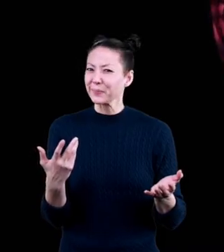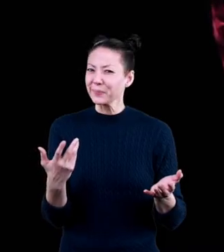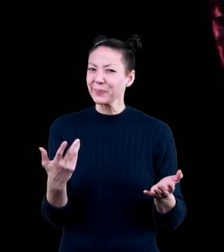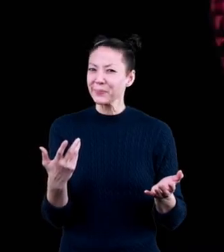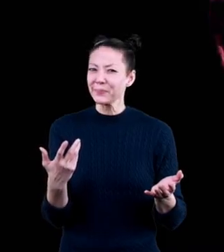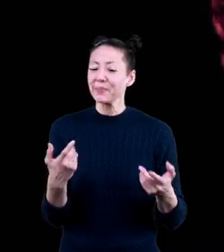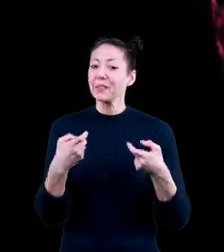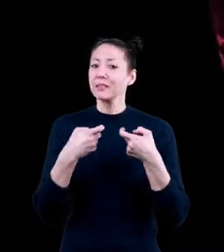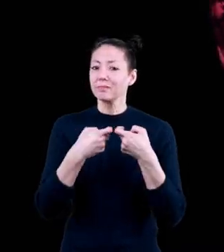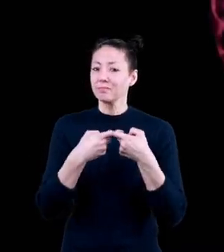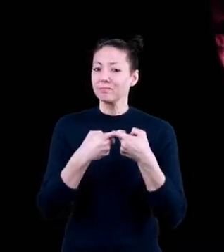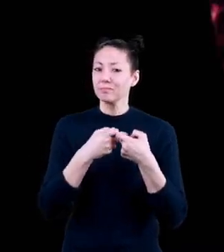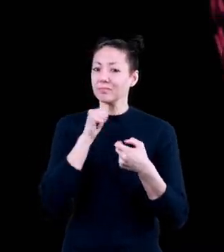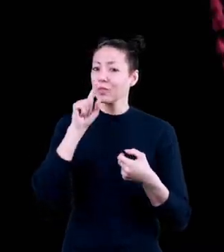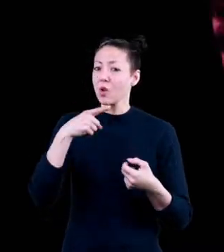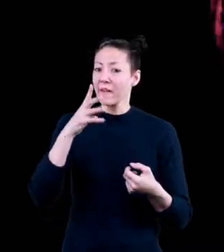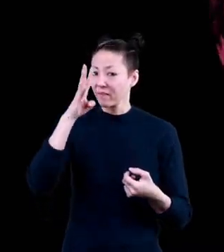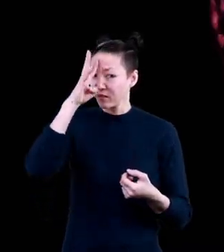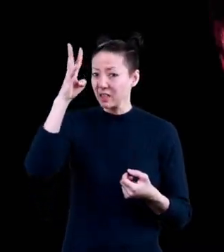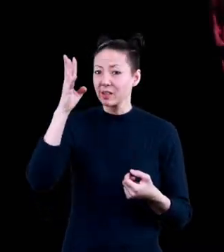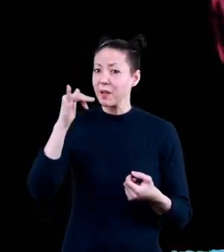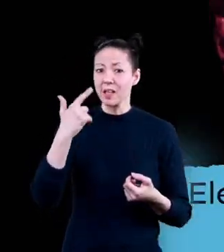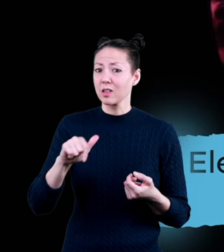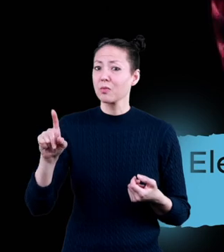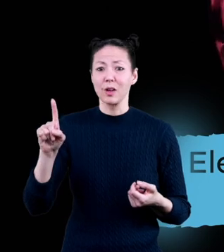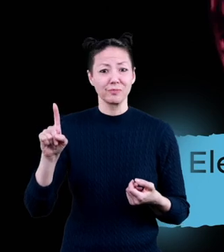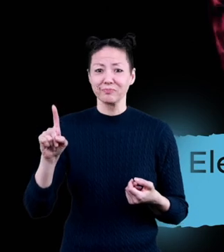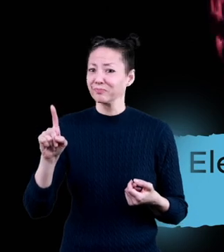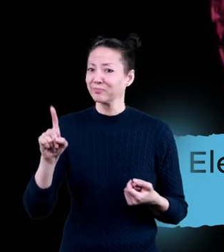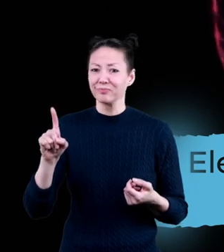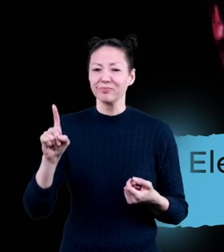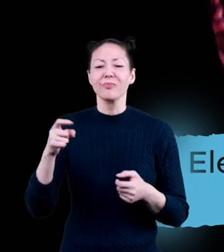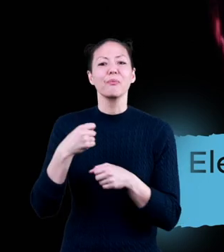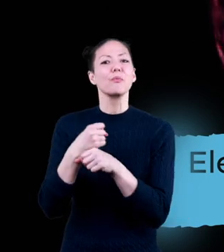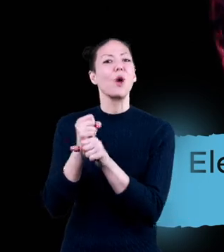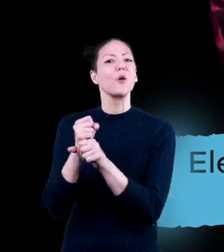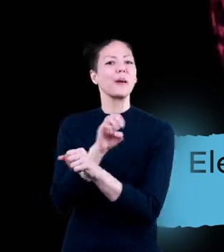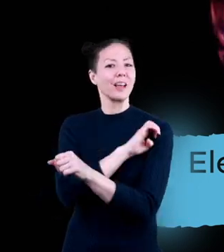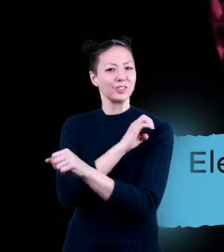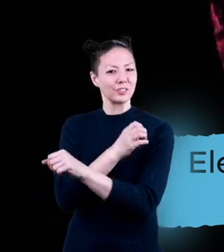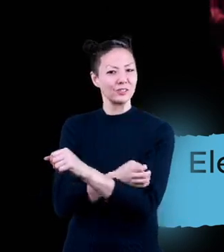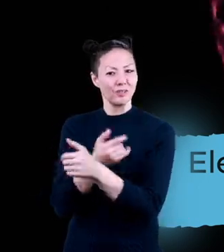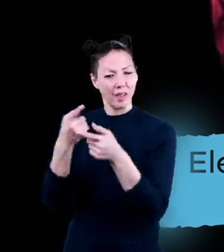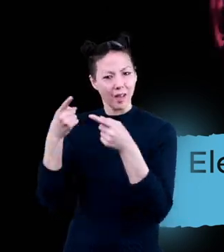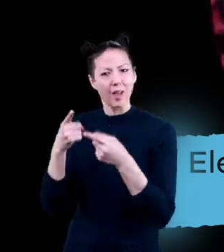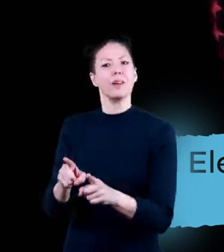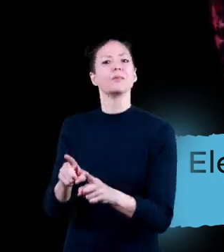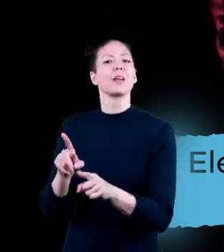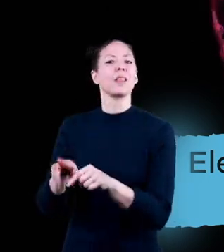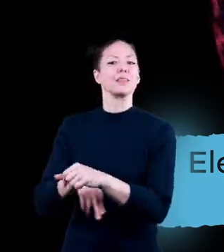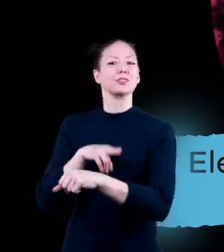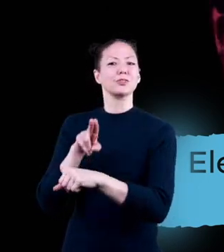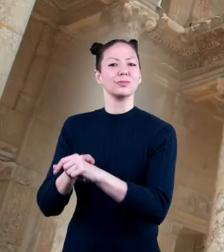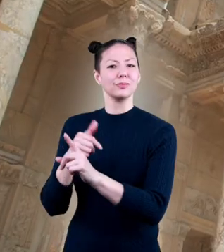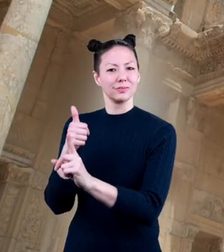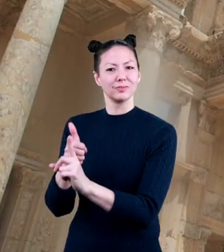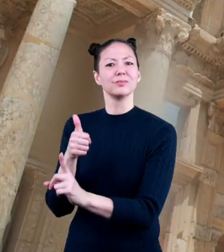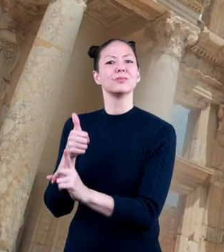Electricity wasn't invented by anyone. It's a form of energy that occurs naturally.